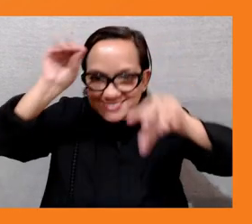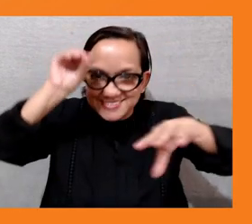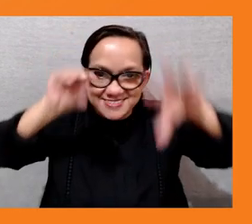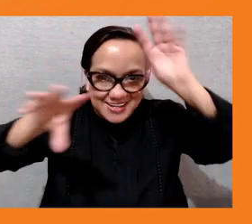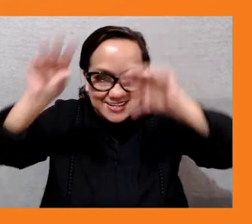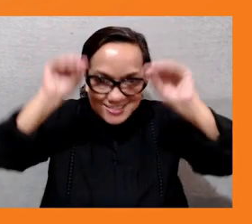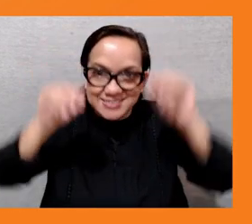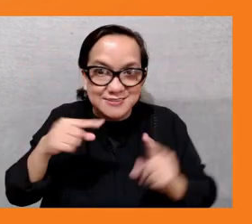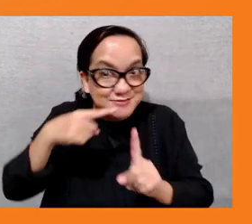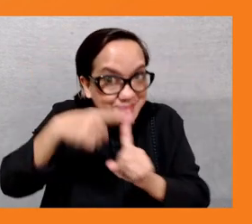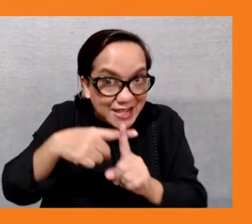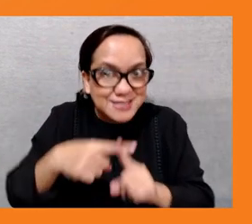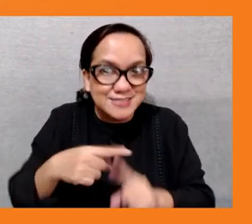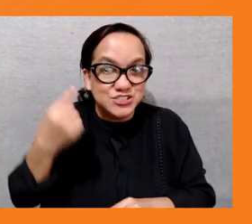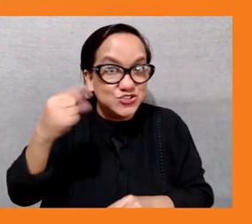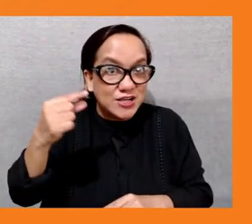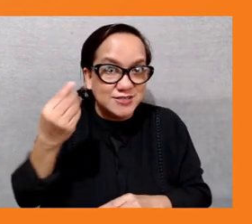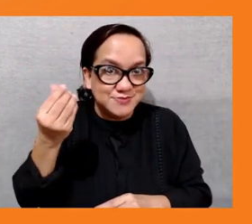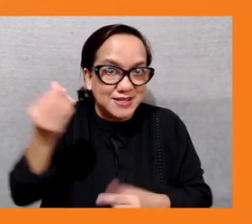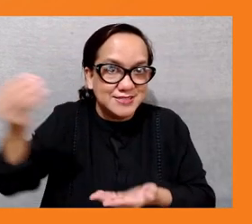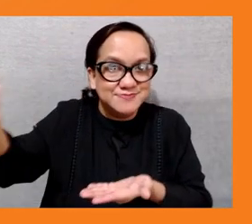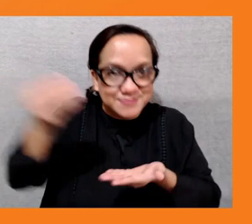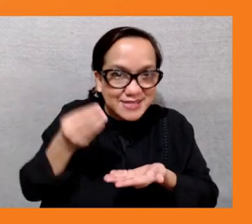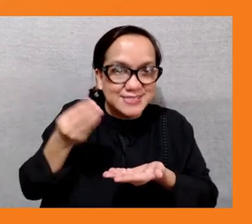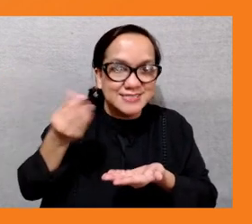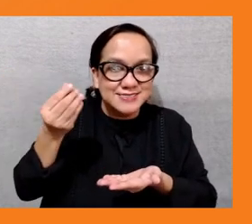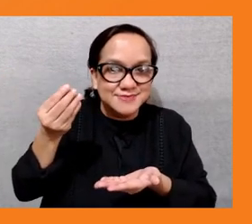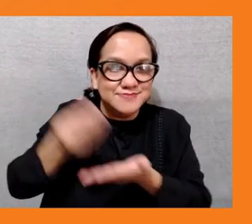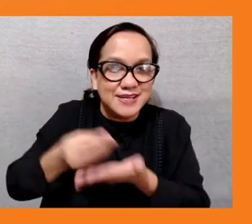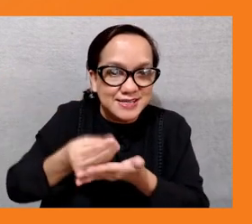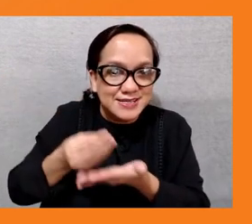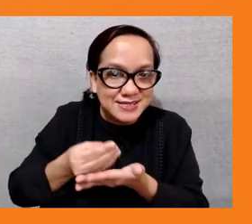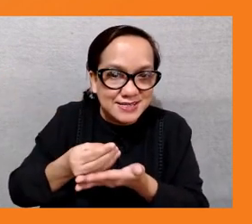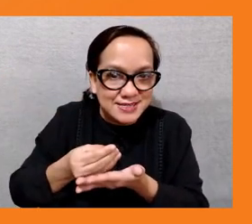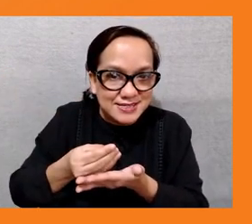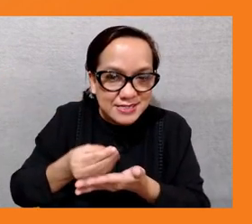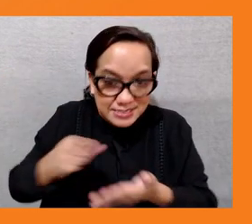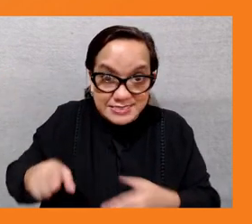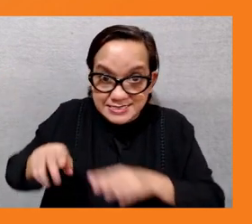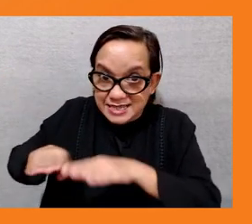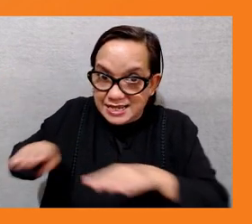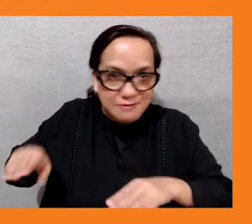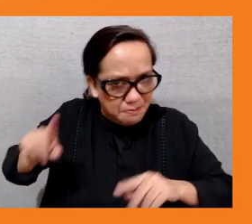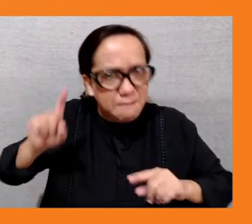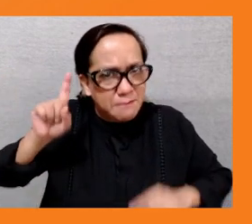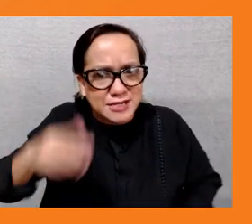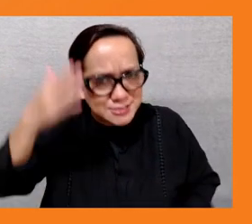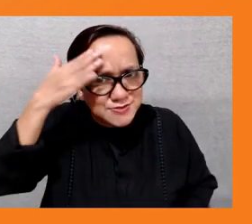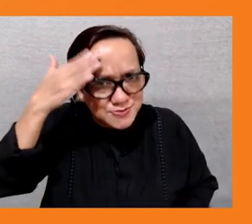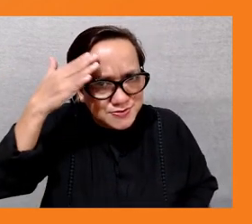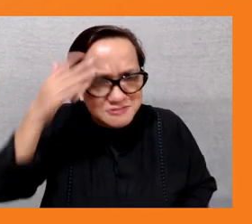um and how they might pursue these opportunities i think that's a very concrete way of actually um taking